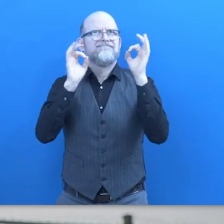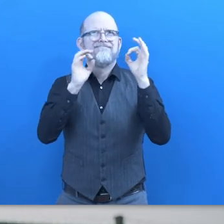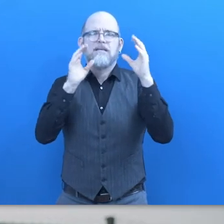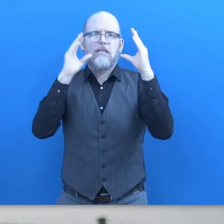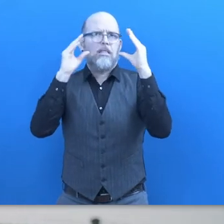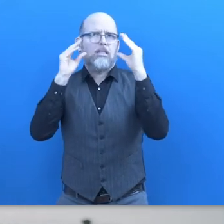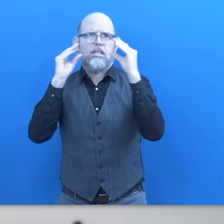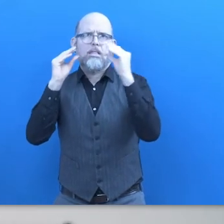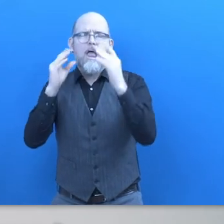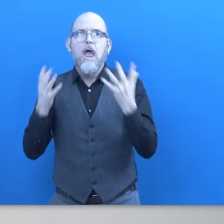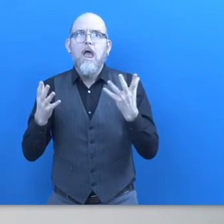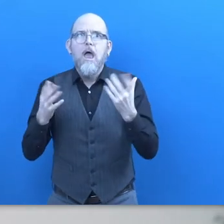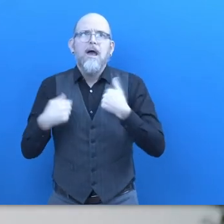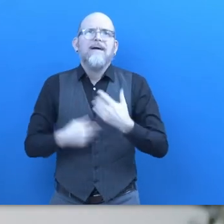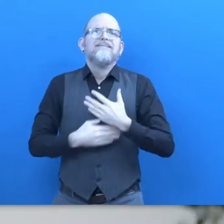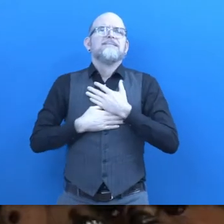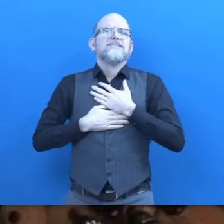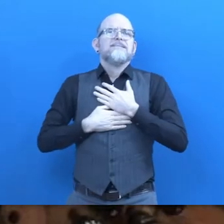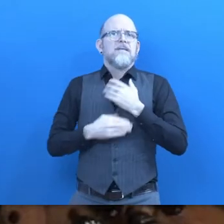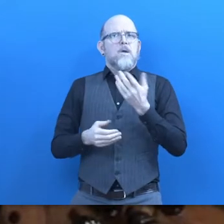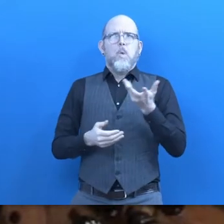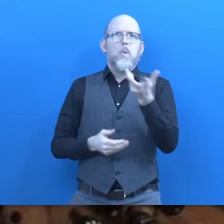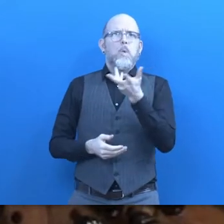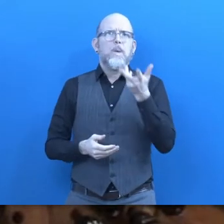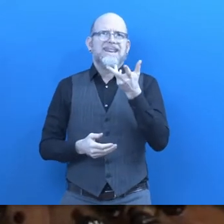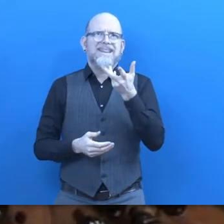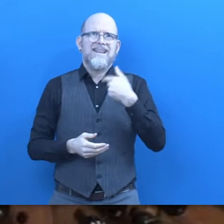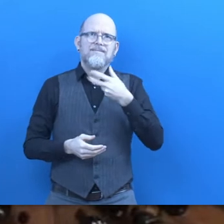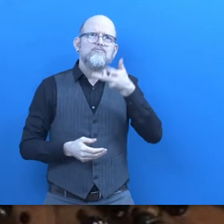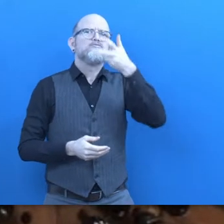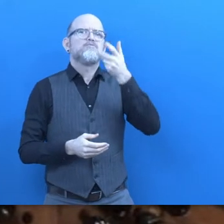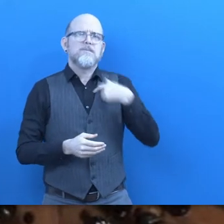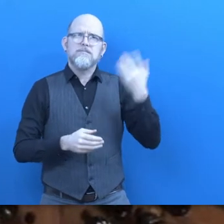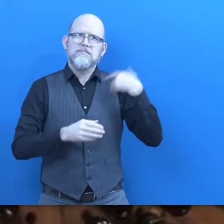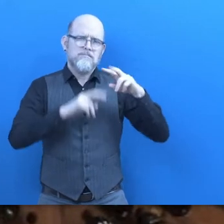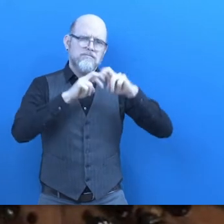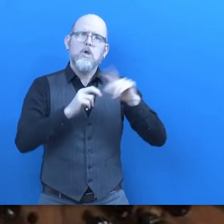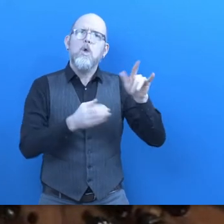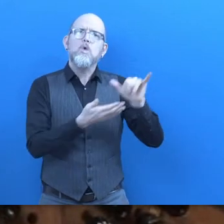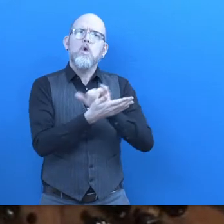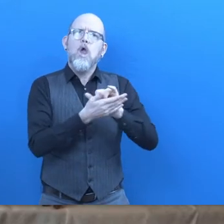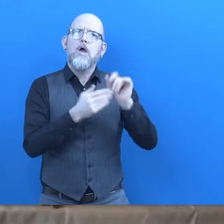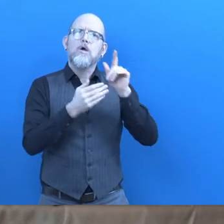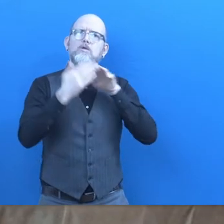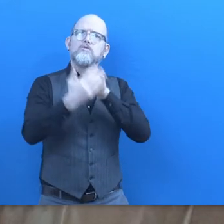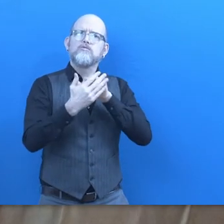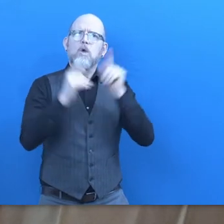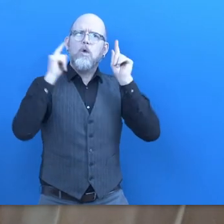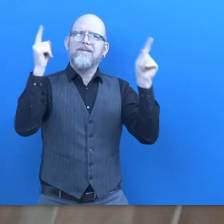studying wine and I actually became certified as a sommelier by the wine and spirits education trust in New York City and I ended up working